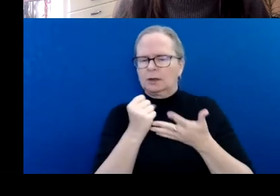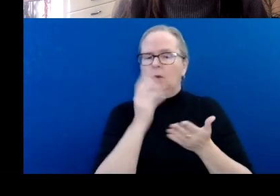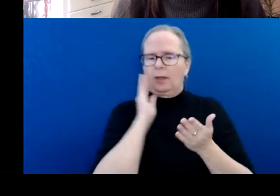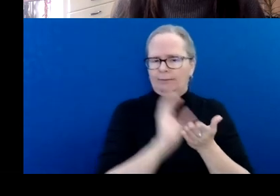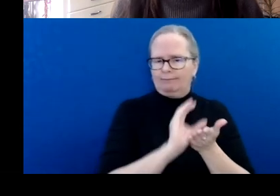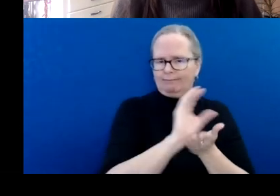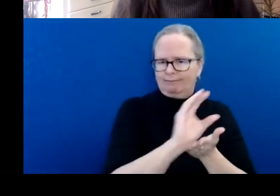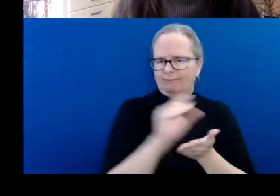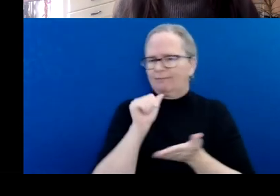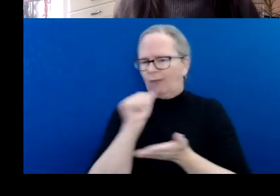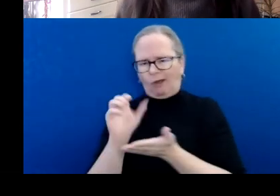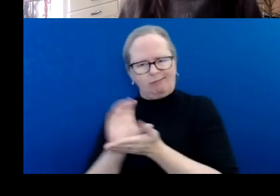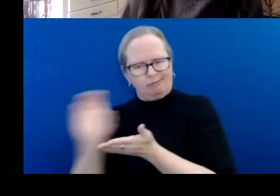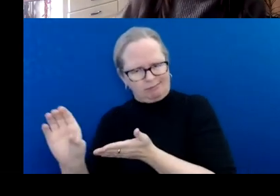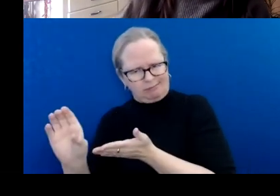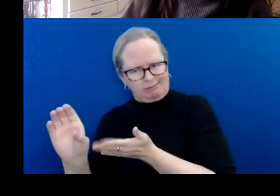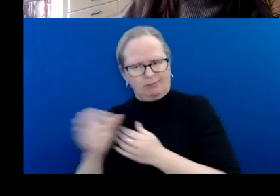Opportunities that are fully confirmed.